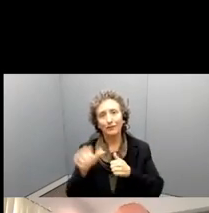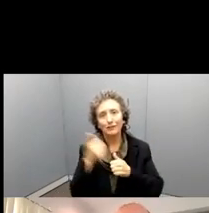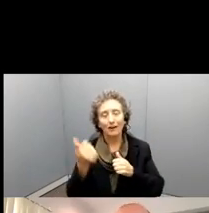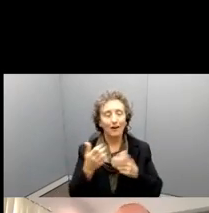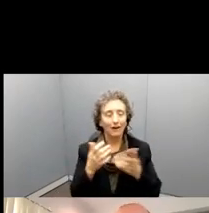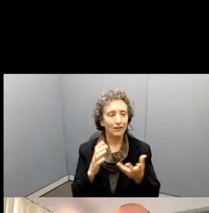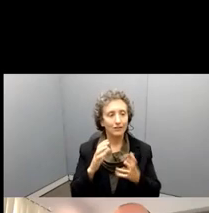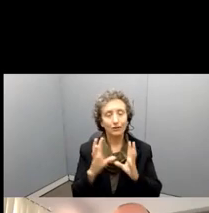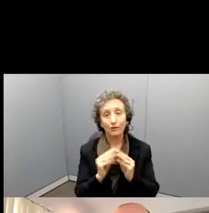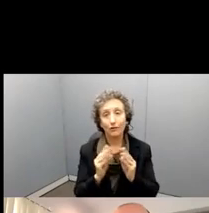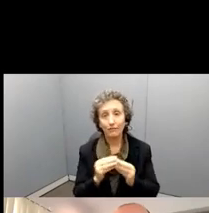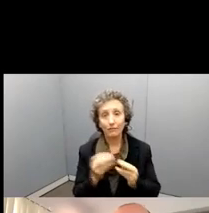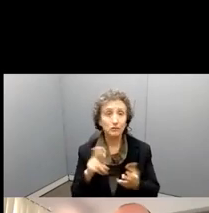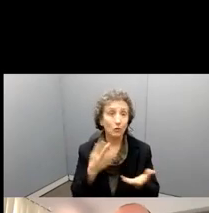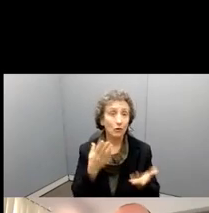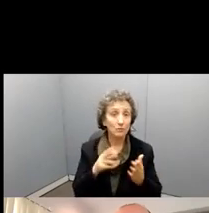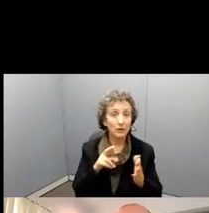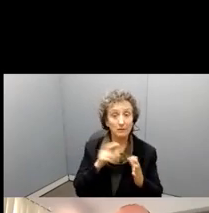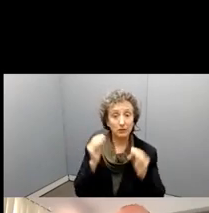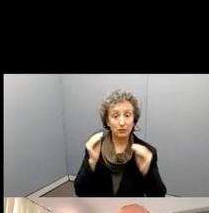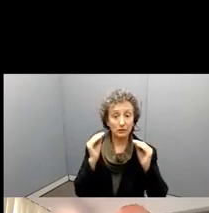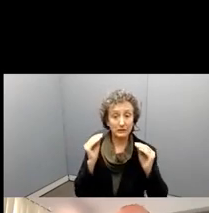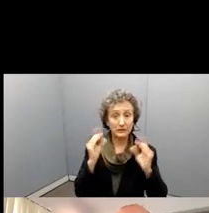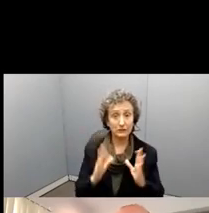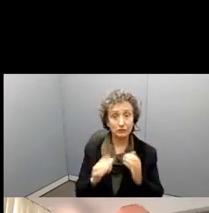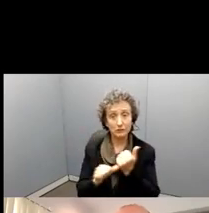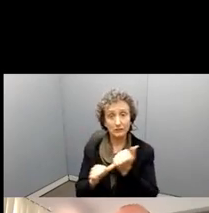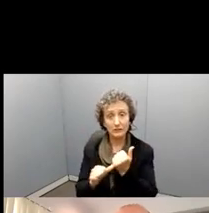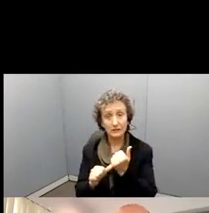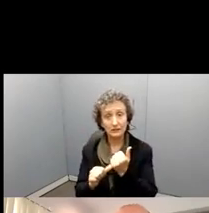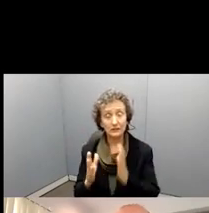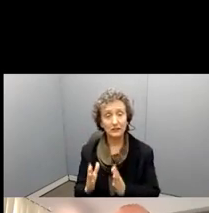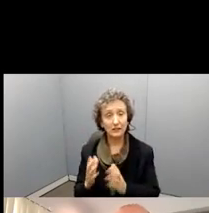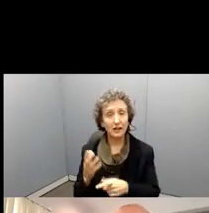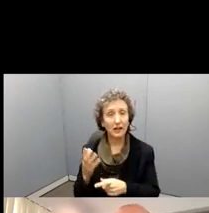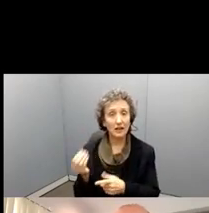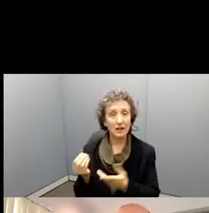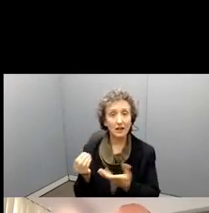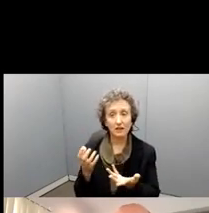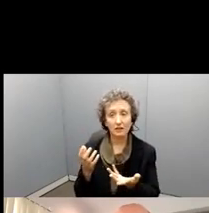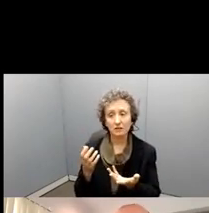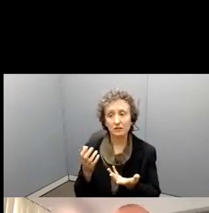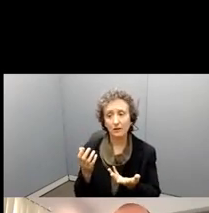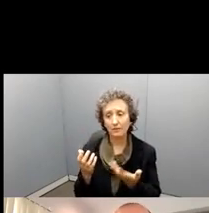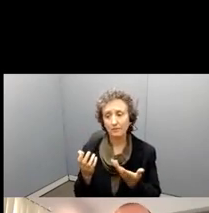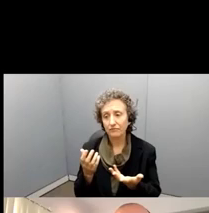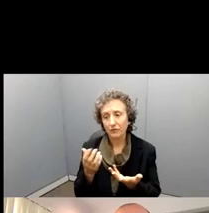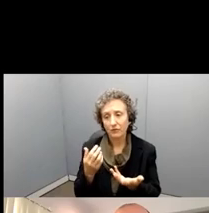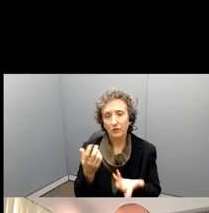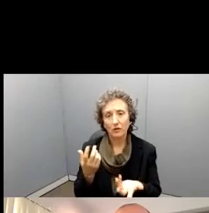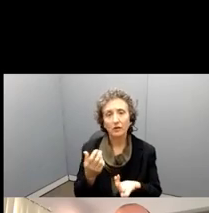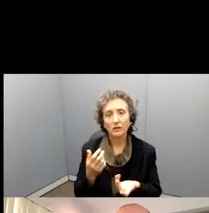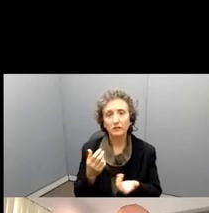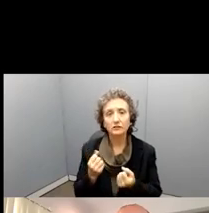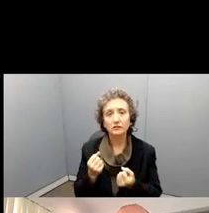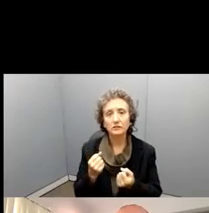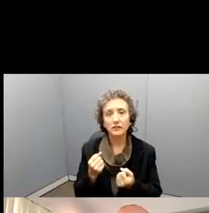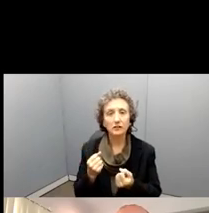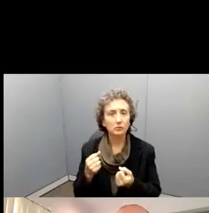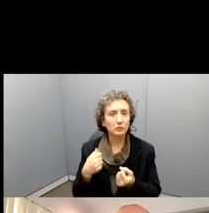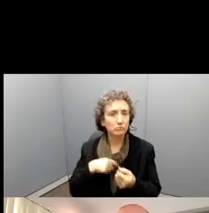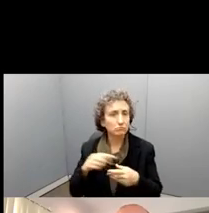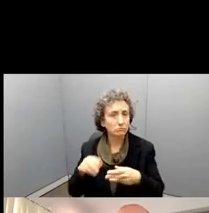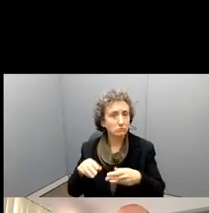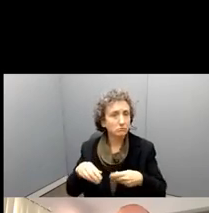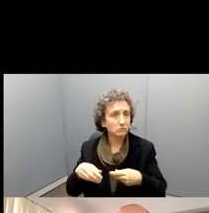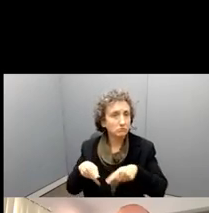a research or teaching assistant, you are working, someone that you need to allow, do allow that. I